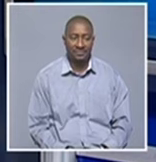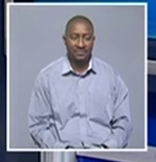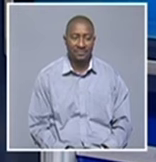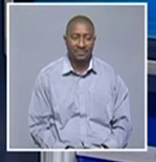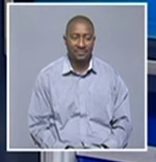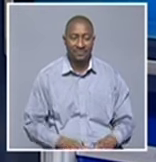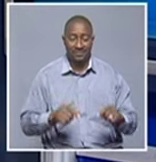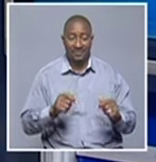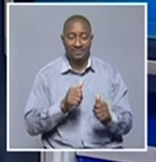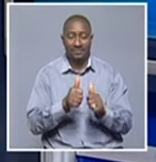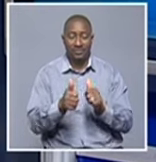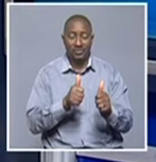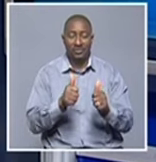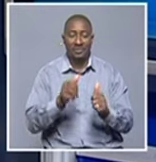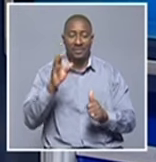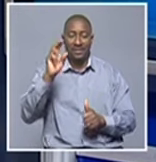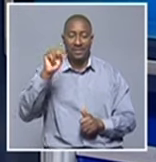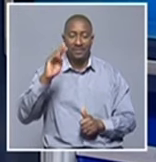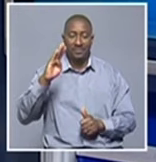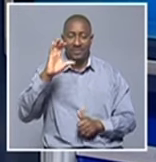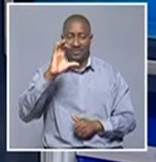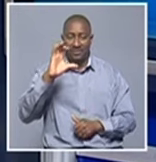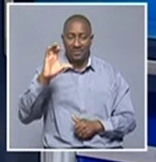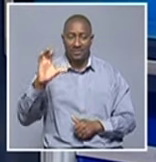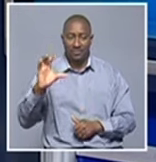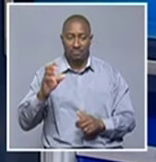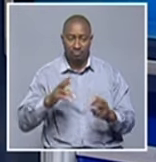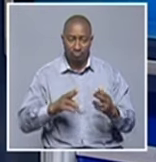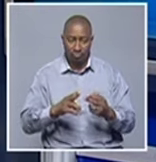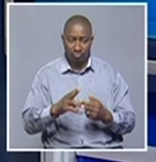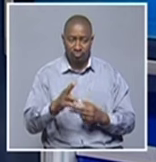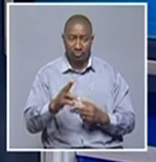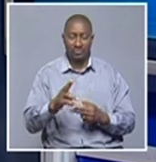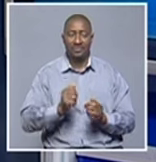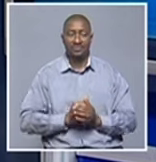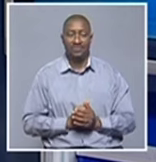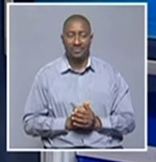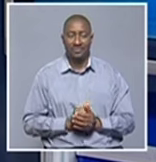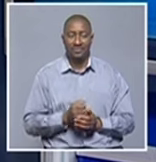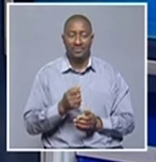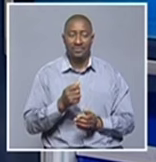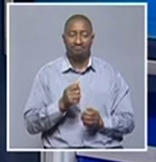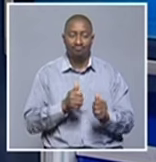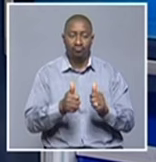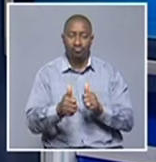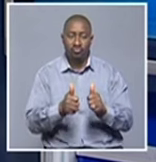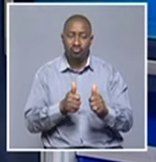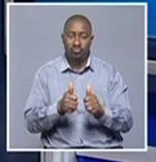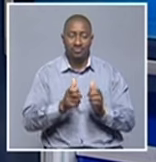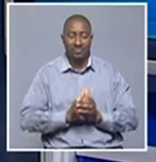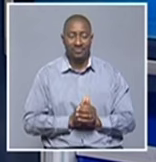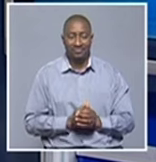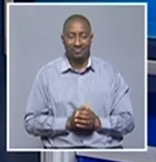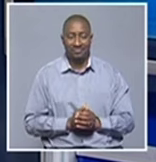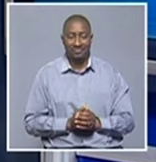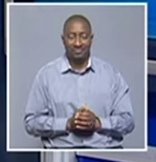now for sports the nbc a while ago launched the much anticipated nbc fun run volume two to tell us more